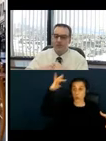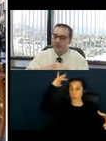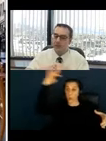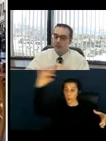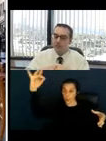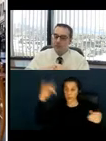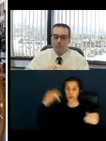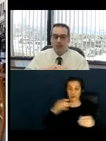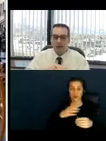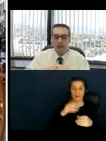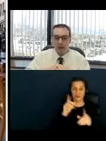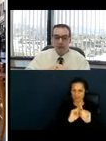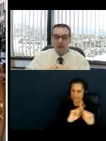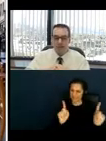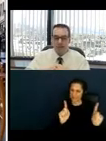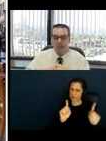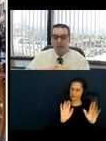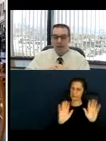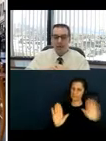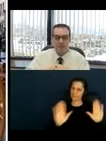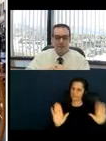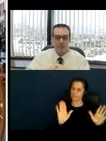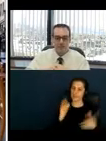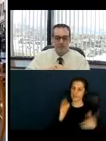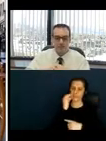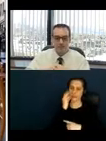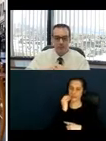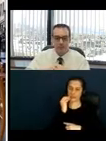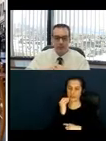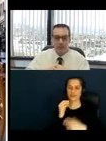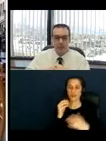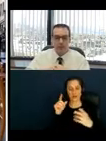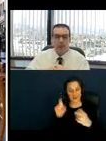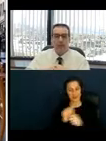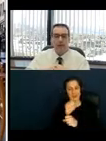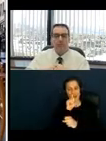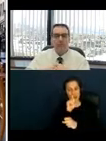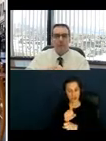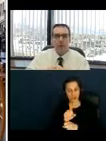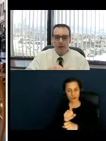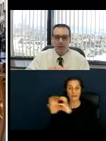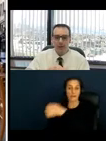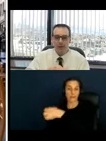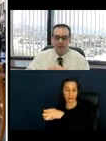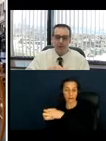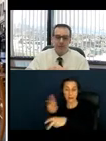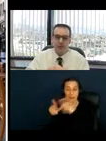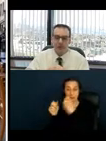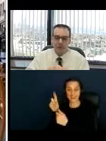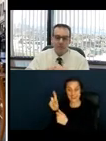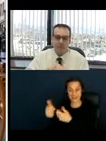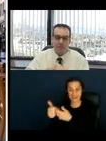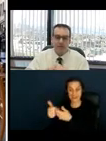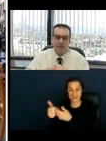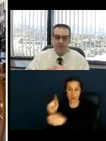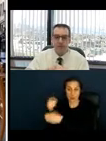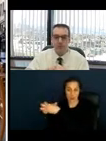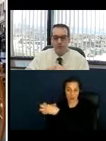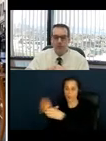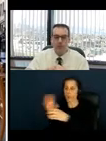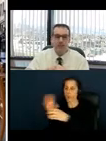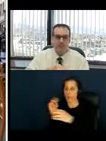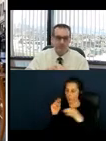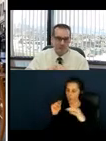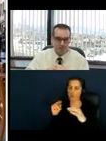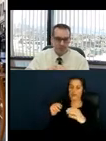necessarily be provided on and along an accessible route, it will however require that an established policy be set up to